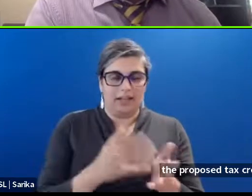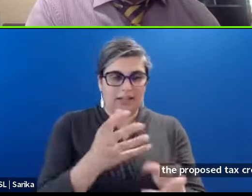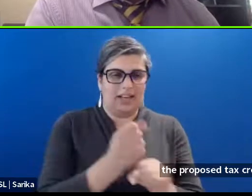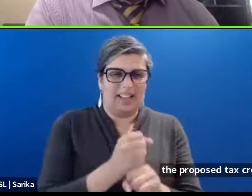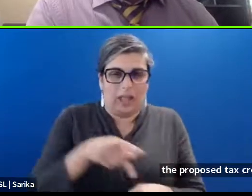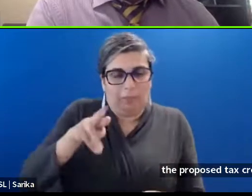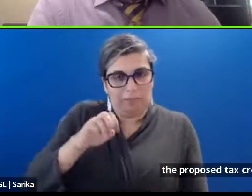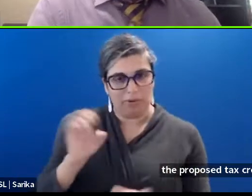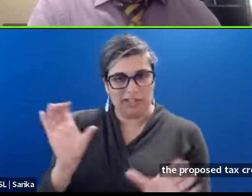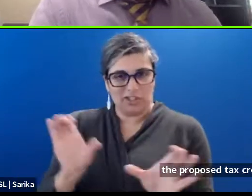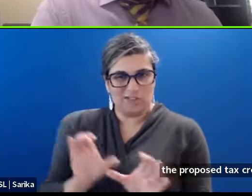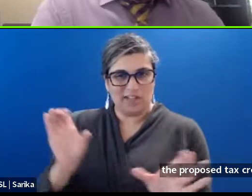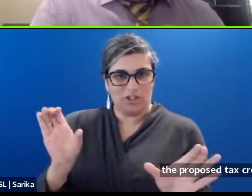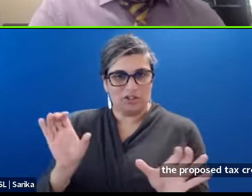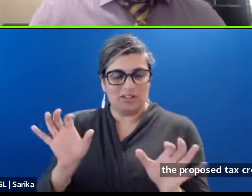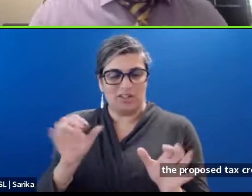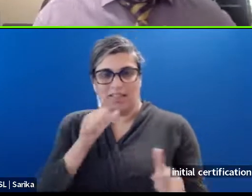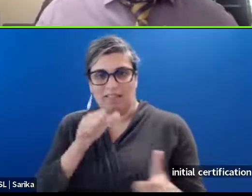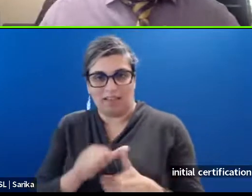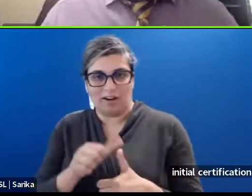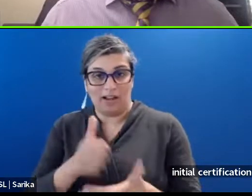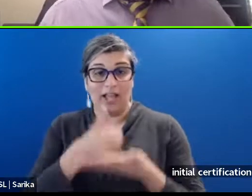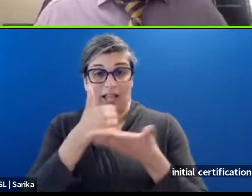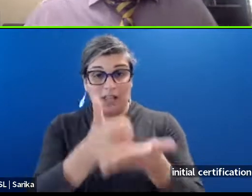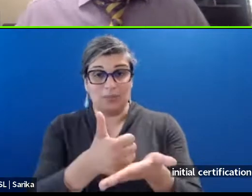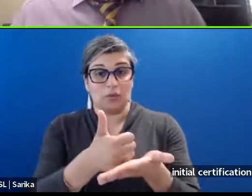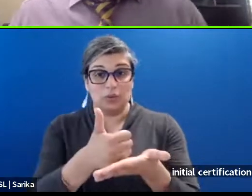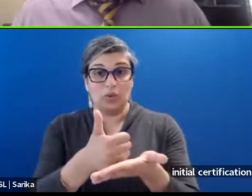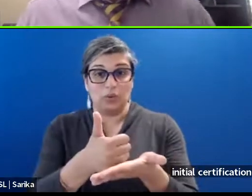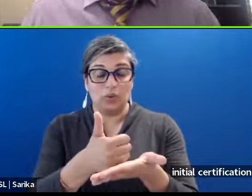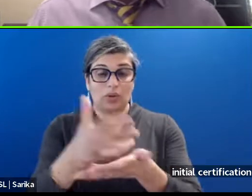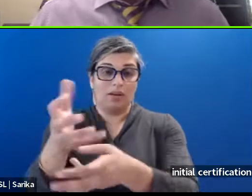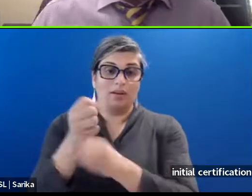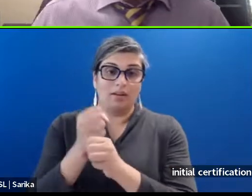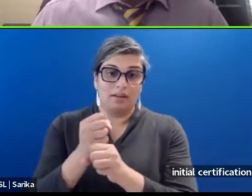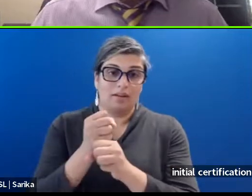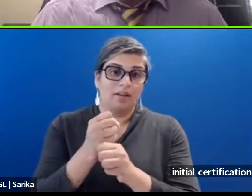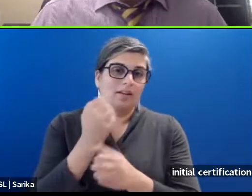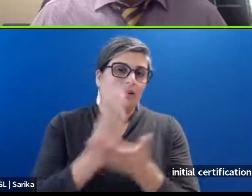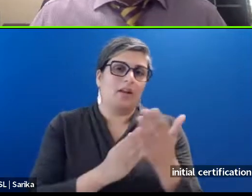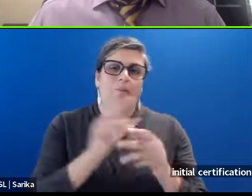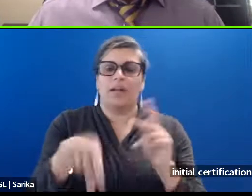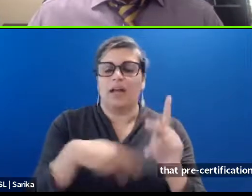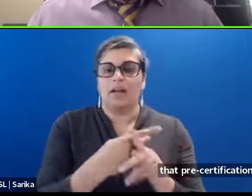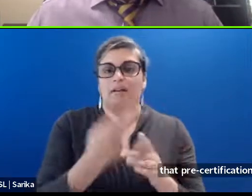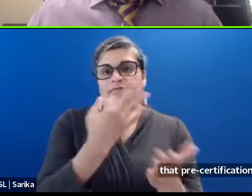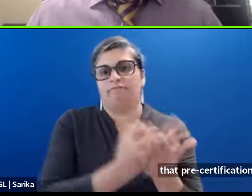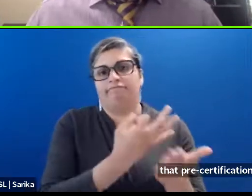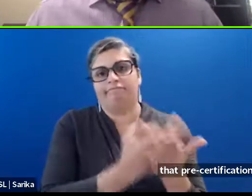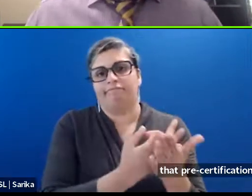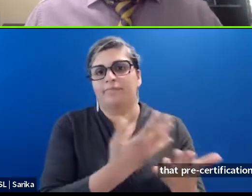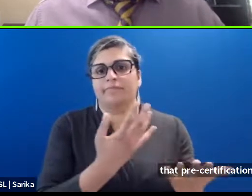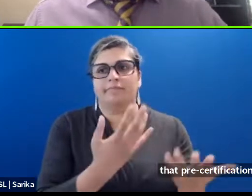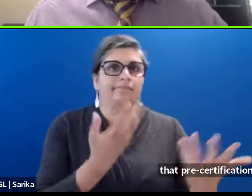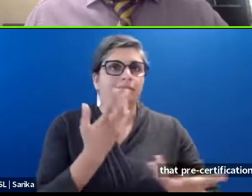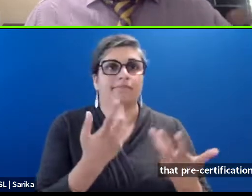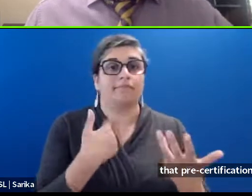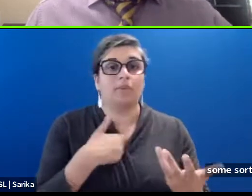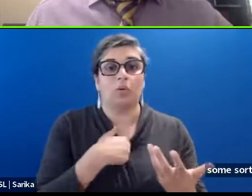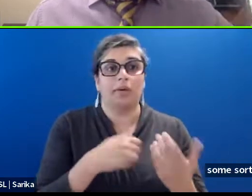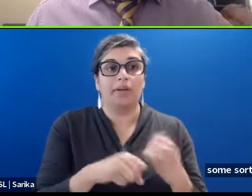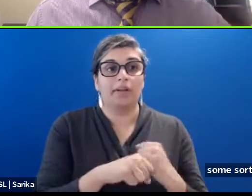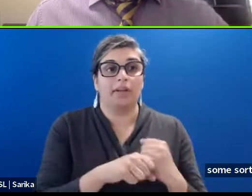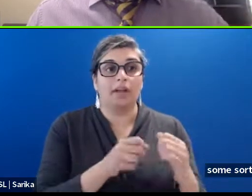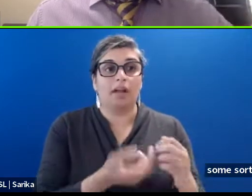-certification letter. Helps you. Obtain. Uh. Some sort of financing. We will. Take it a step further.